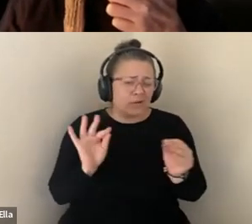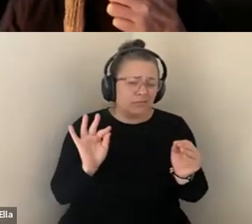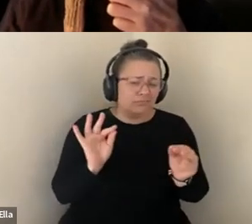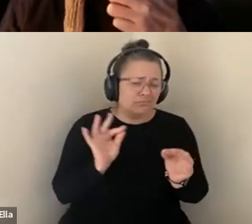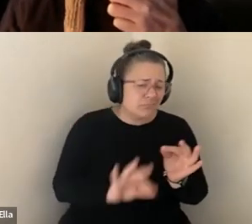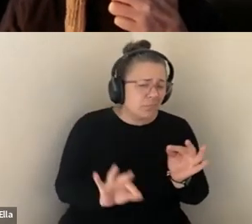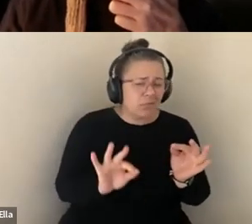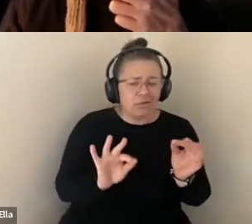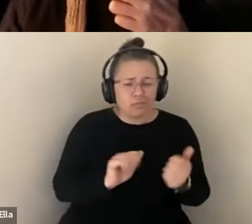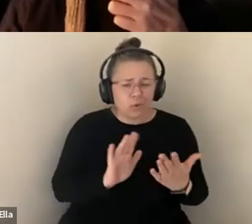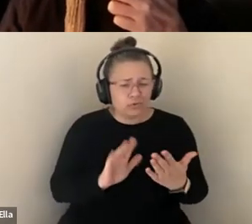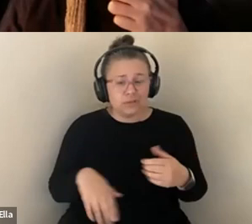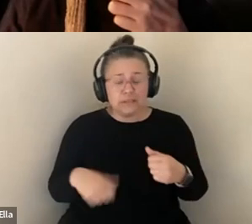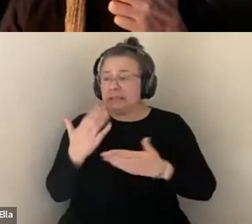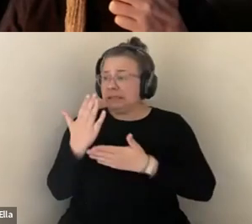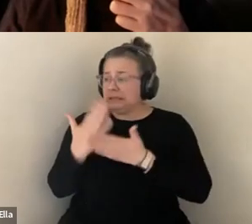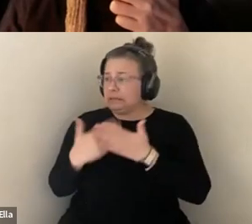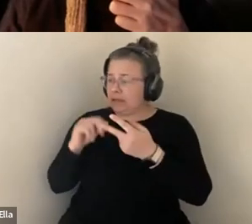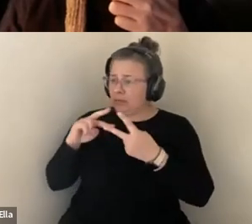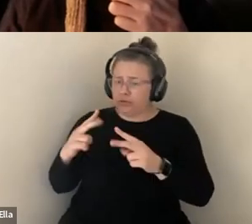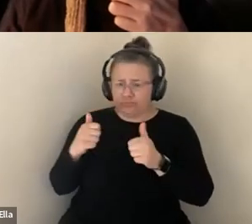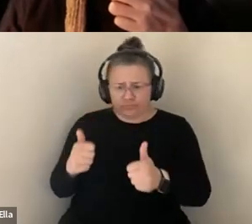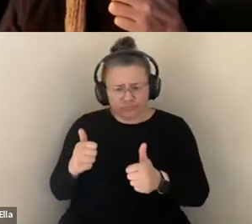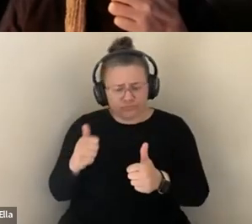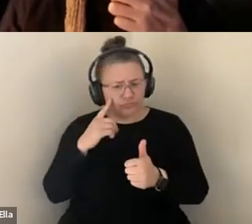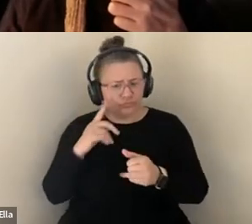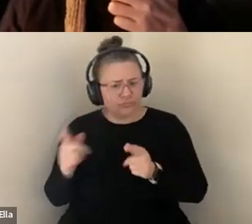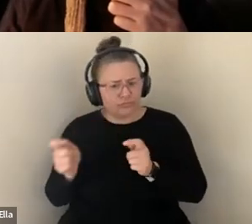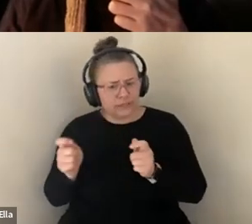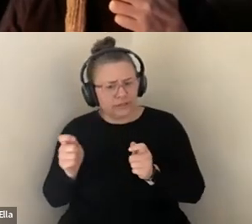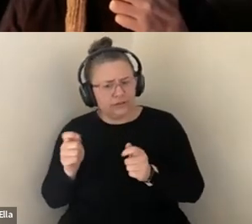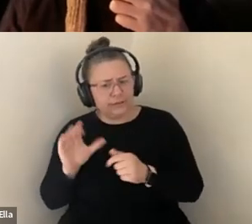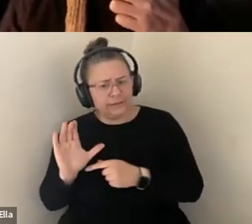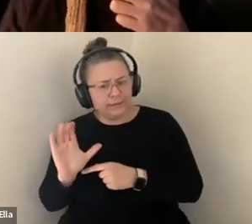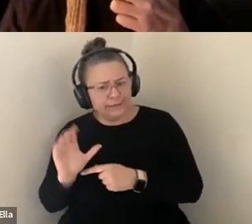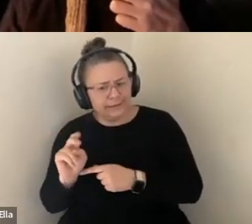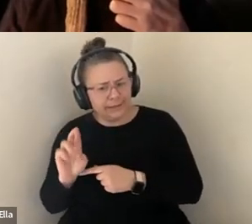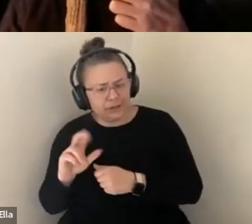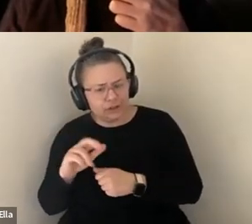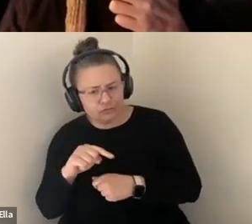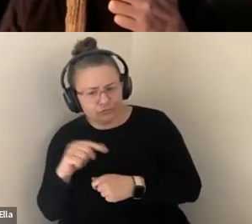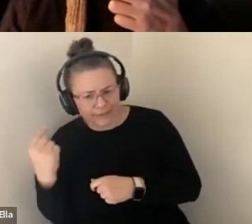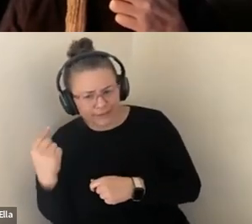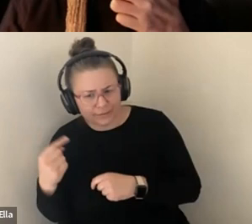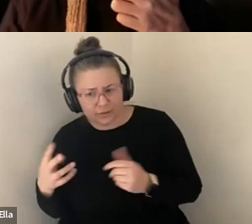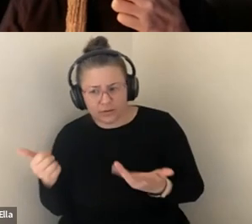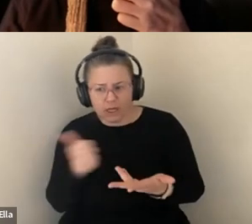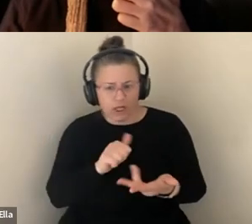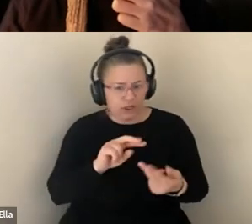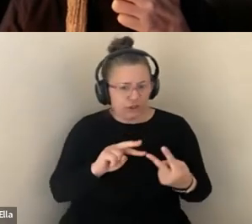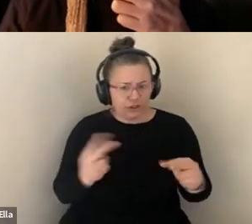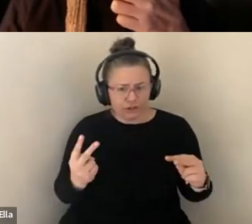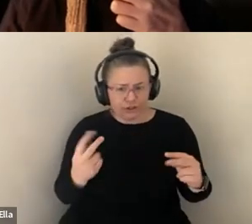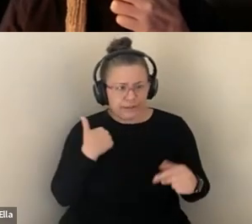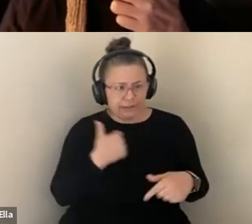ARE SORT OF VERY MINIMALLY KNOWN, I THINK WE'RE REALLY STRUGGLING AS CLINICIANS JUST AT THAT LEVEL OF HAVING RESULTS THAT WE DON'T EVEN